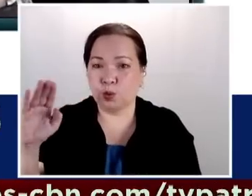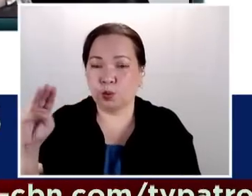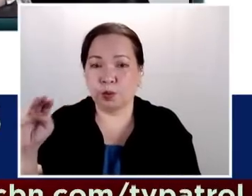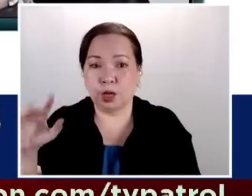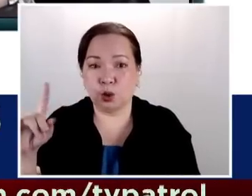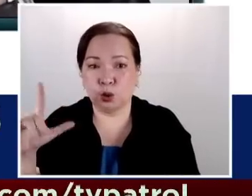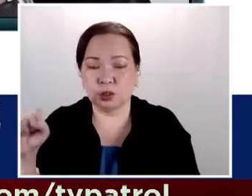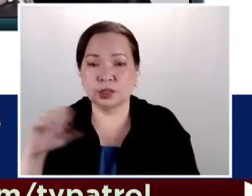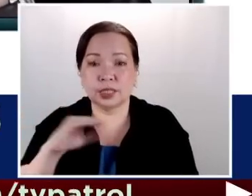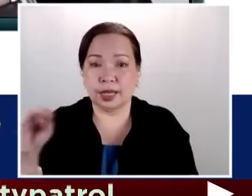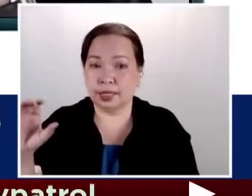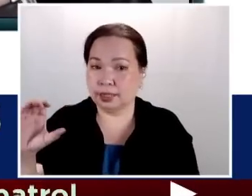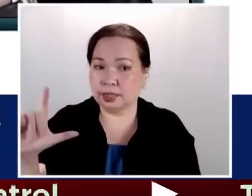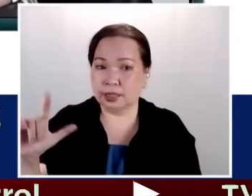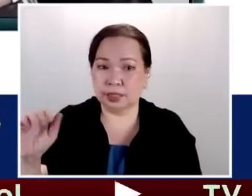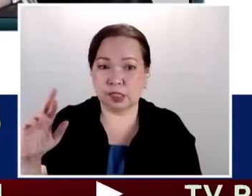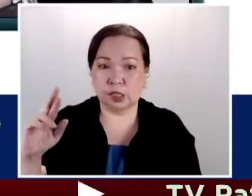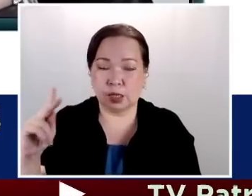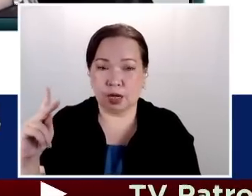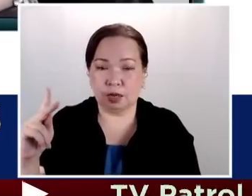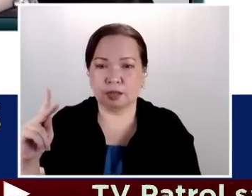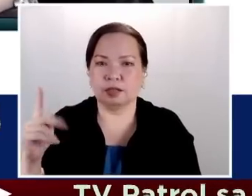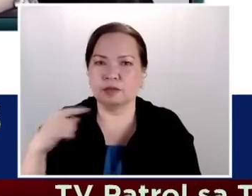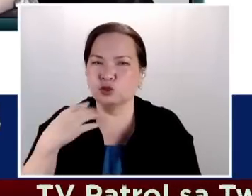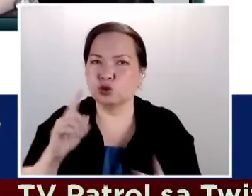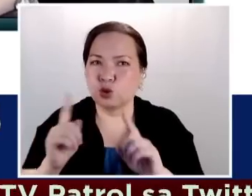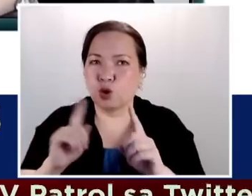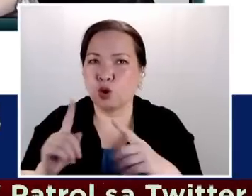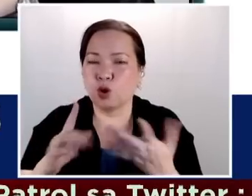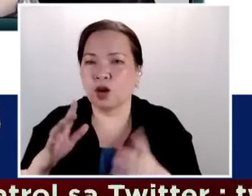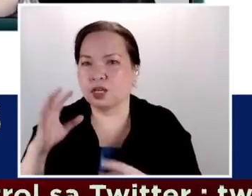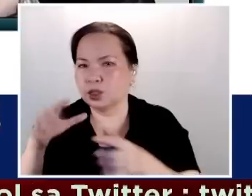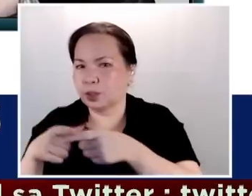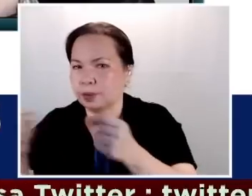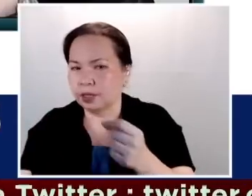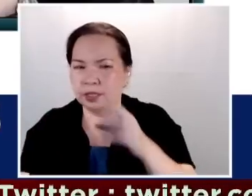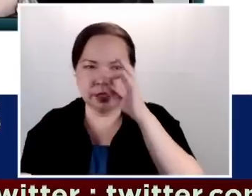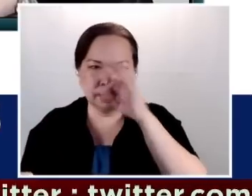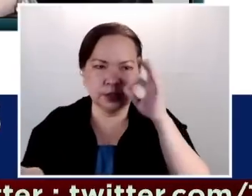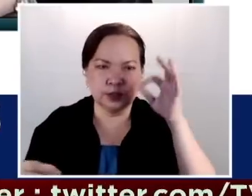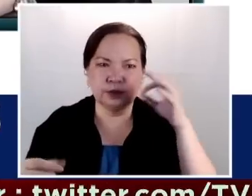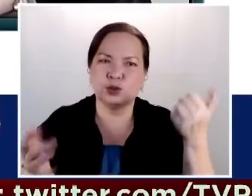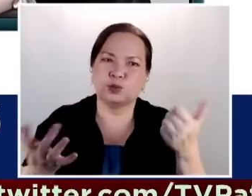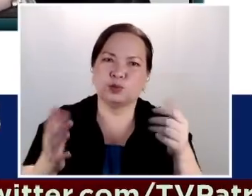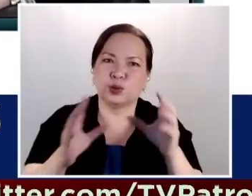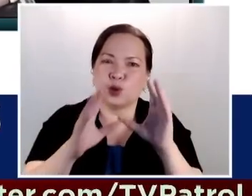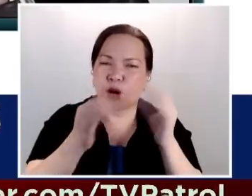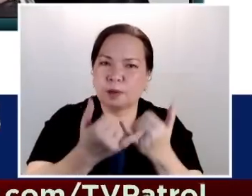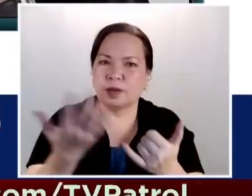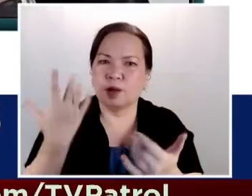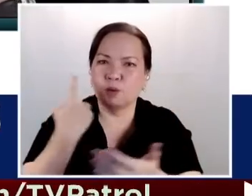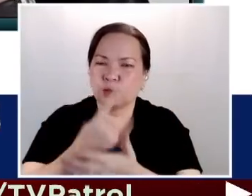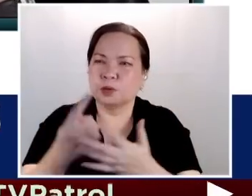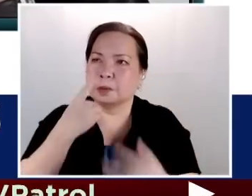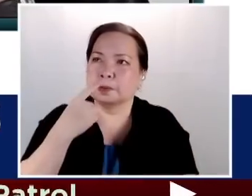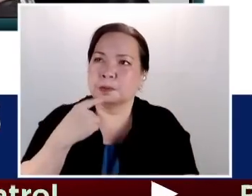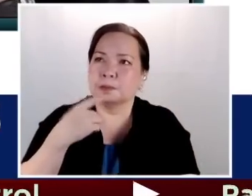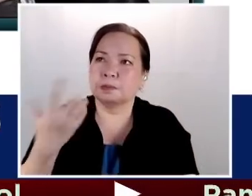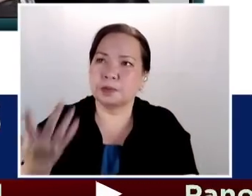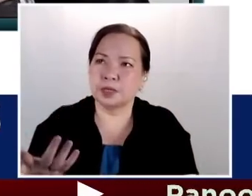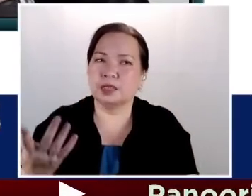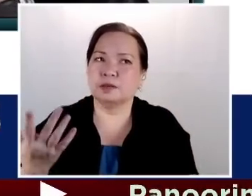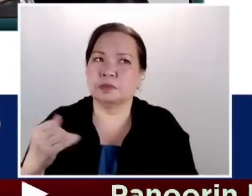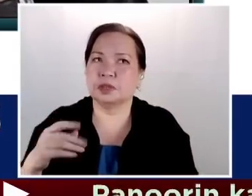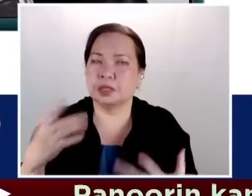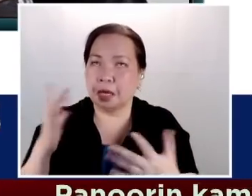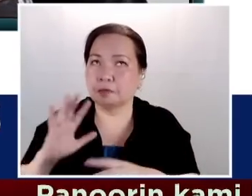contractors last week and they told me that we should be able to have this line